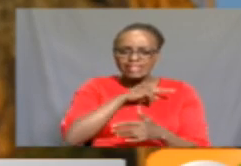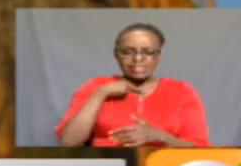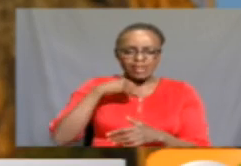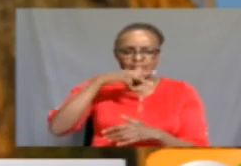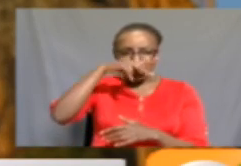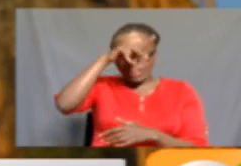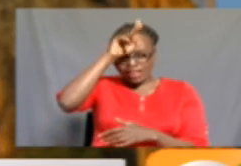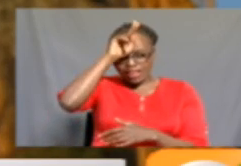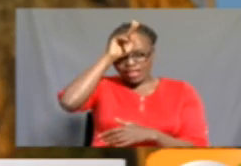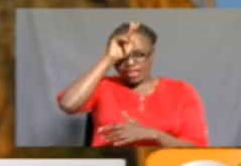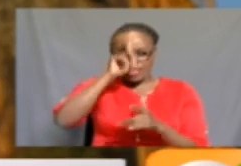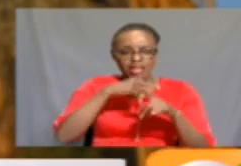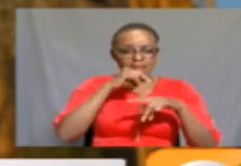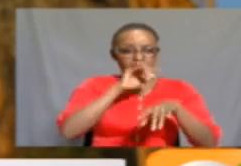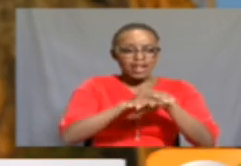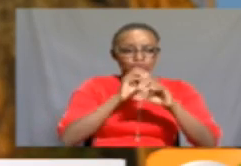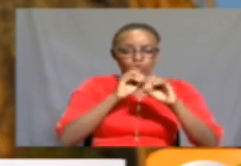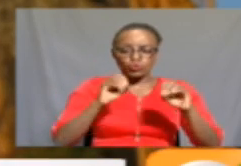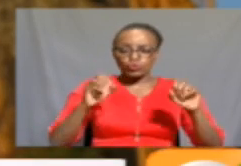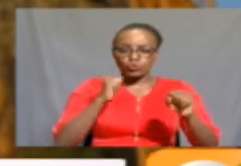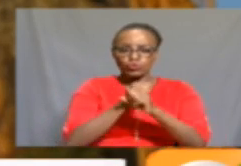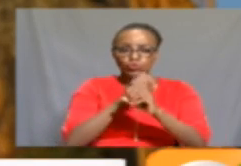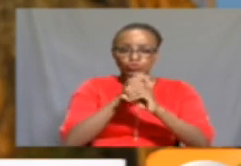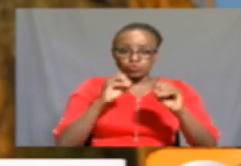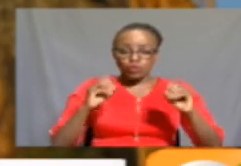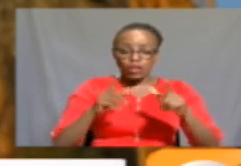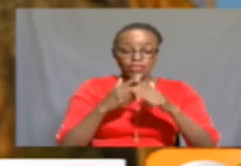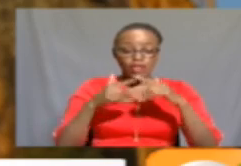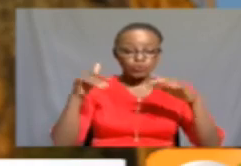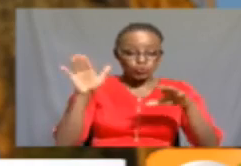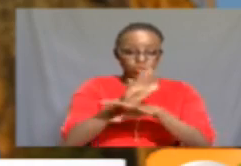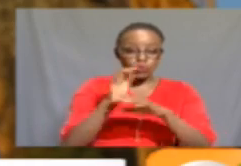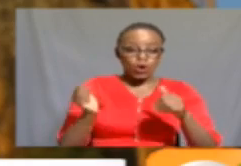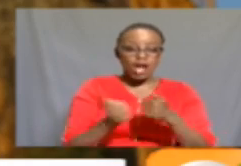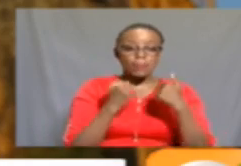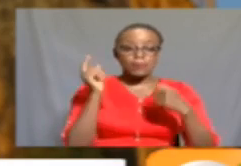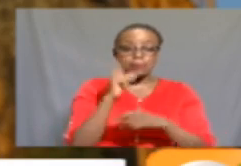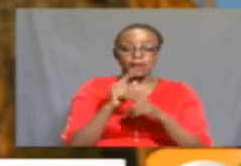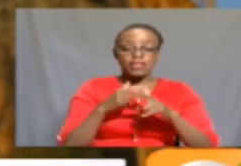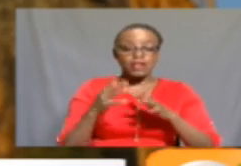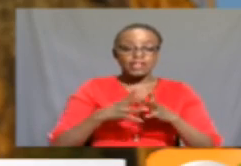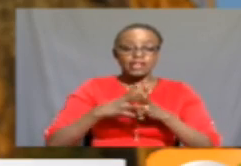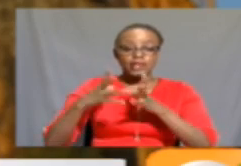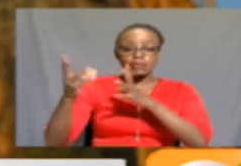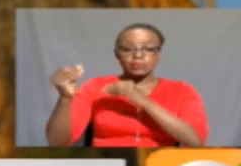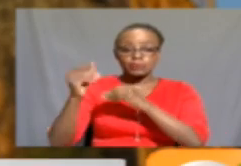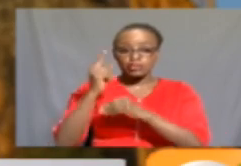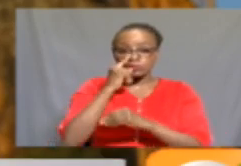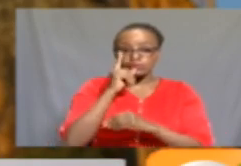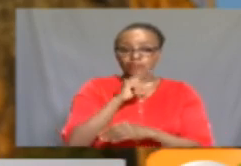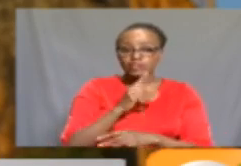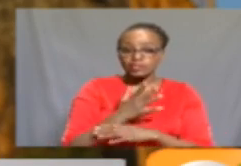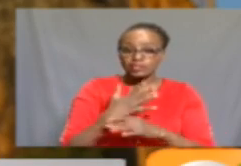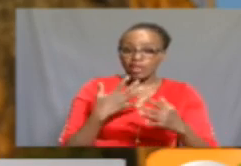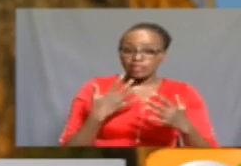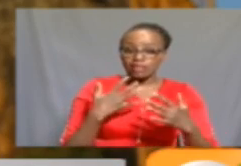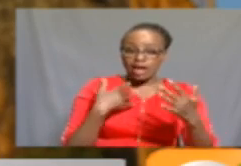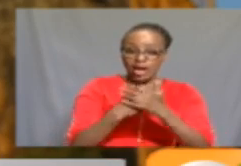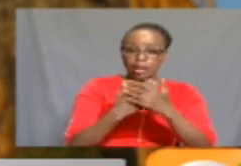Mzee